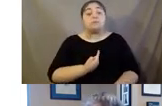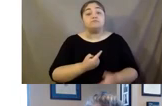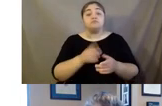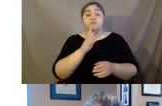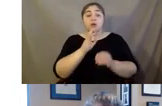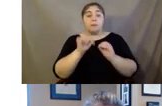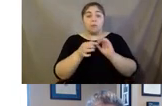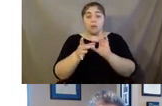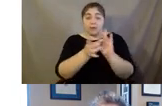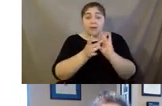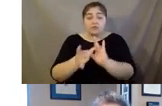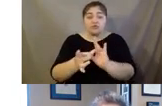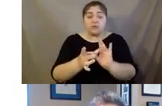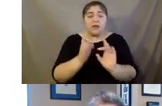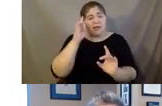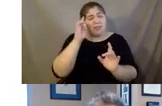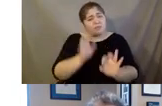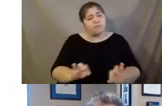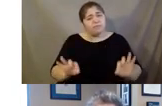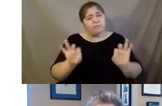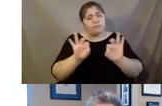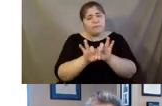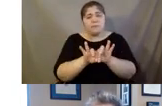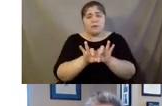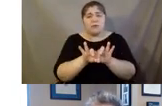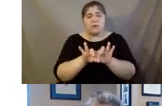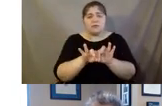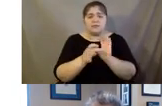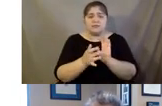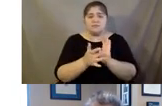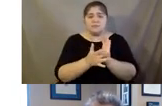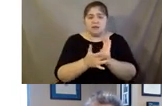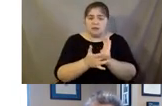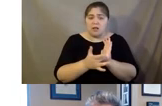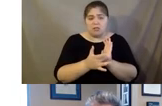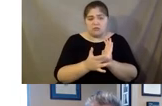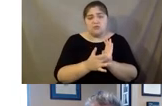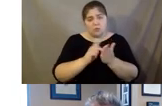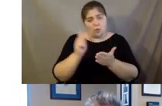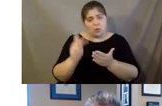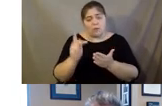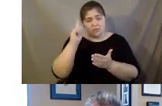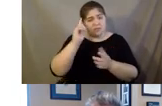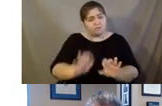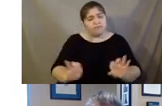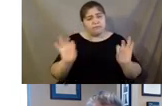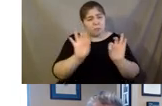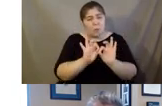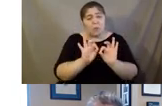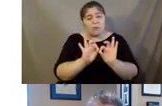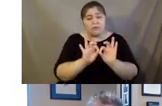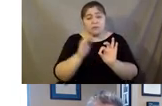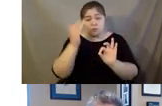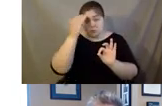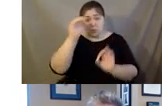connection and I think it's important or technology, I'm sorry, the connections program. And it's important to know, I think that